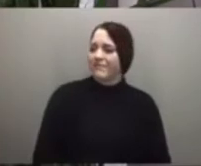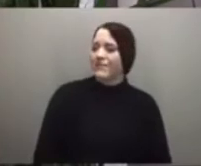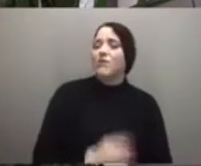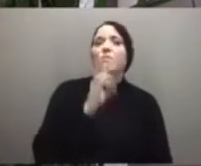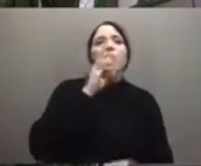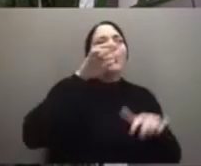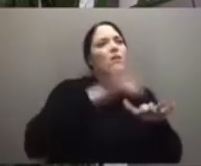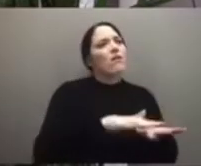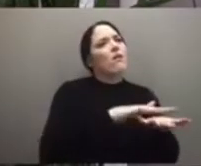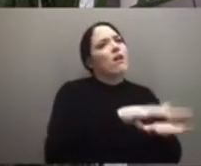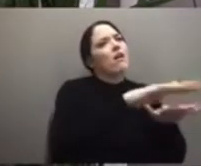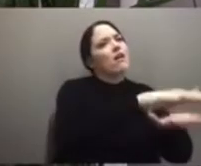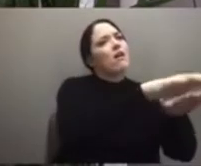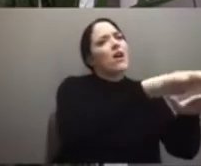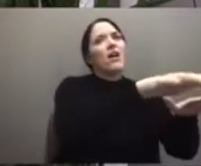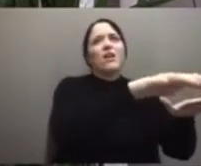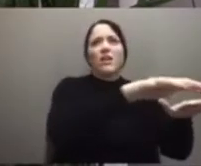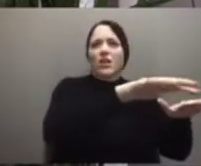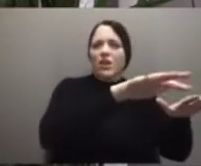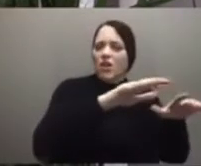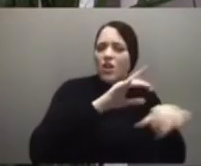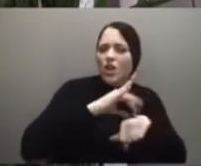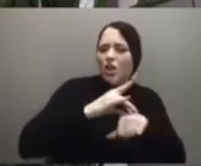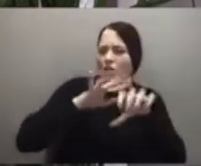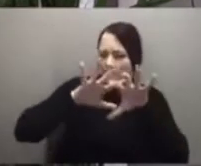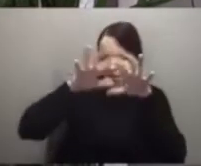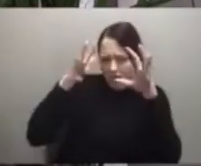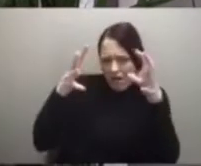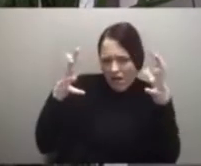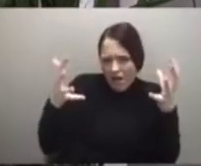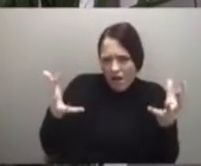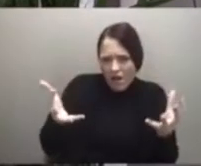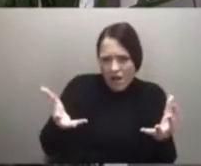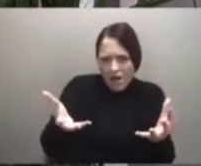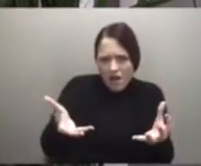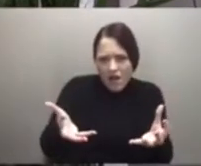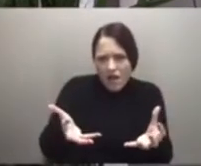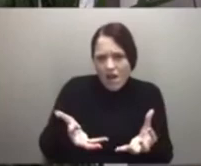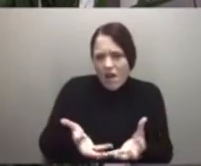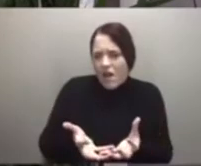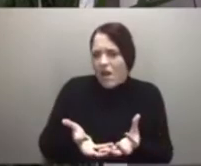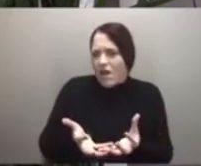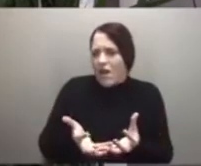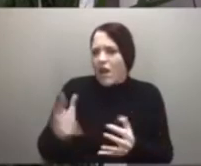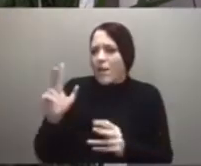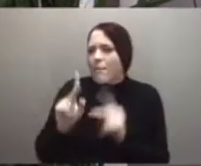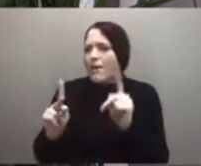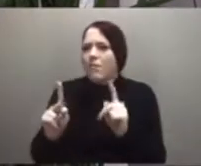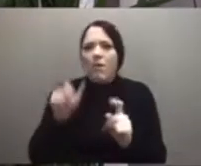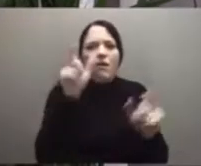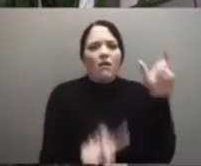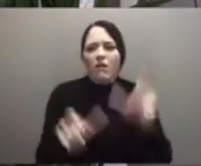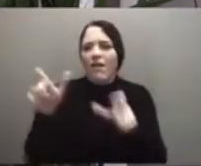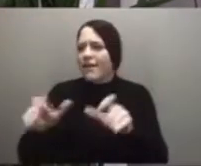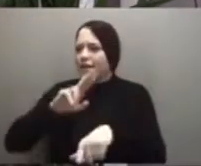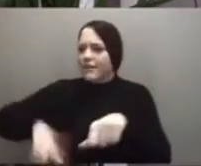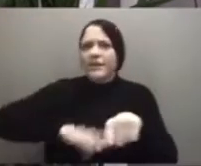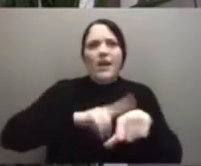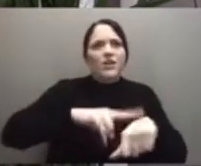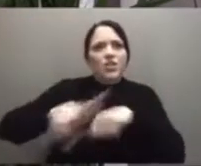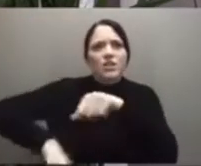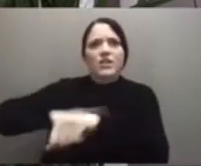all the earth, and over every people and nation, I have held sway.